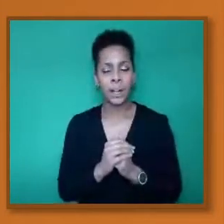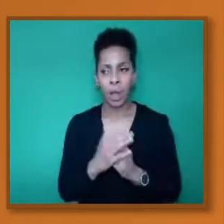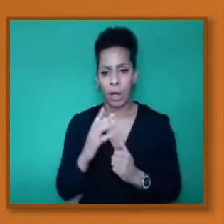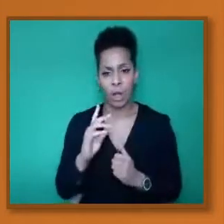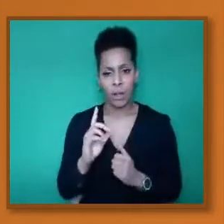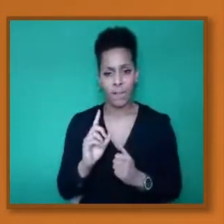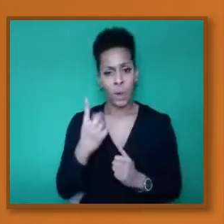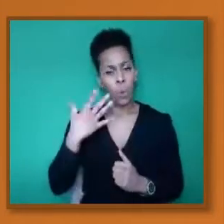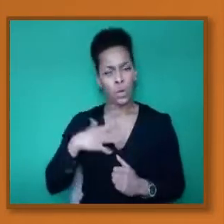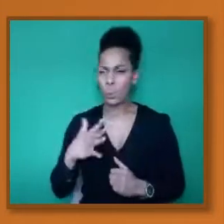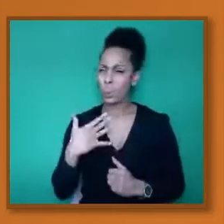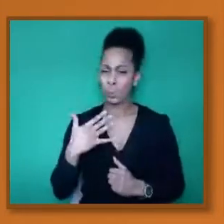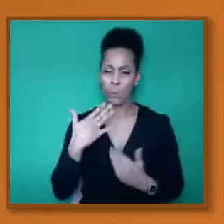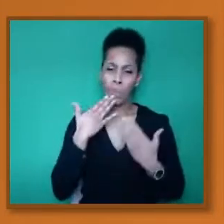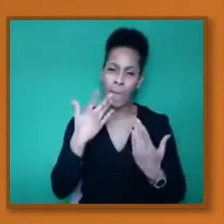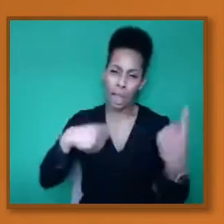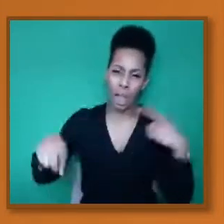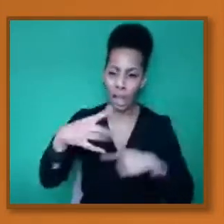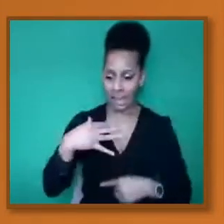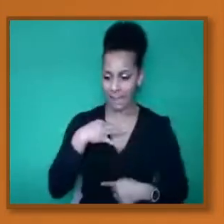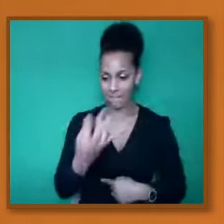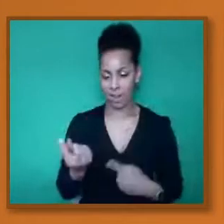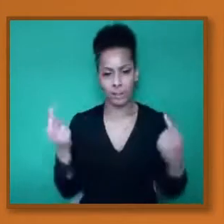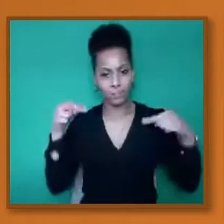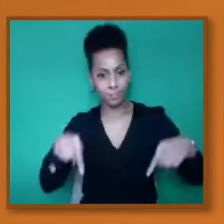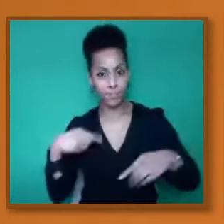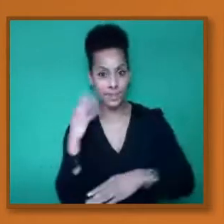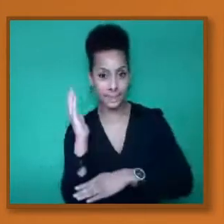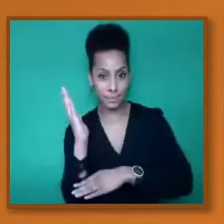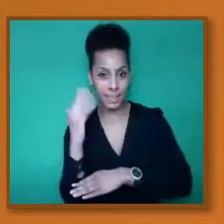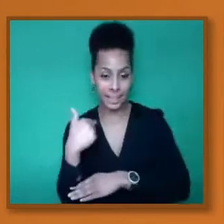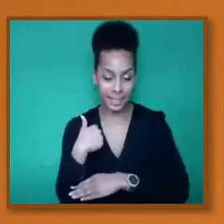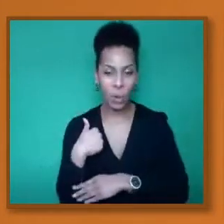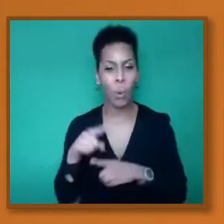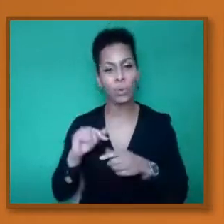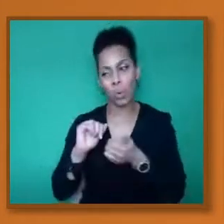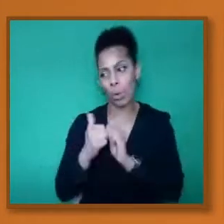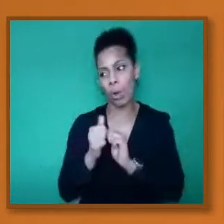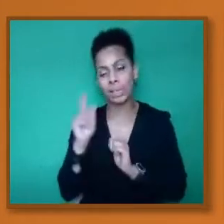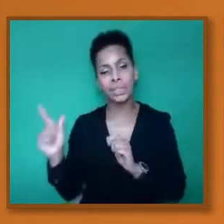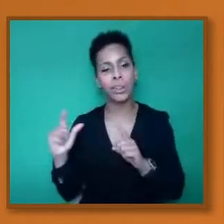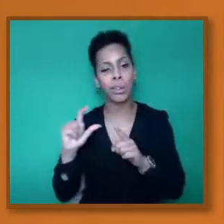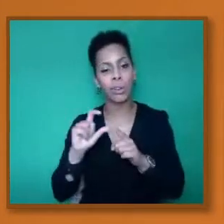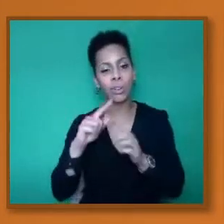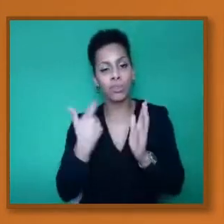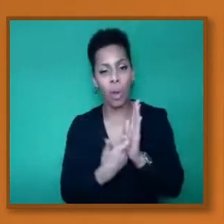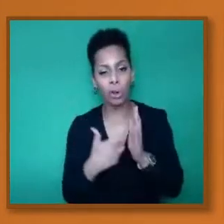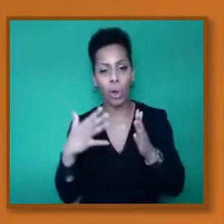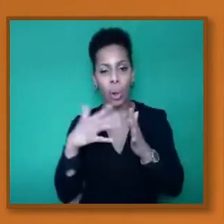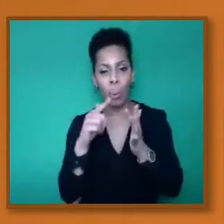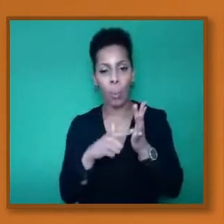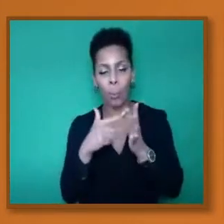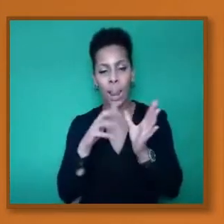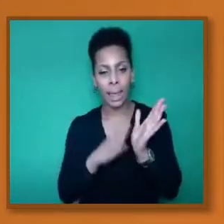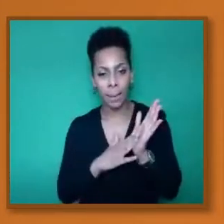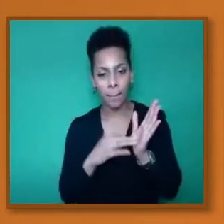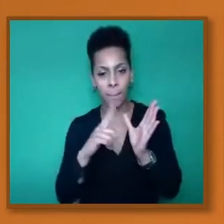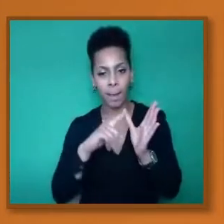Dr. Wayne Mitchell and Dr. William Acker, and they will equally get an introduction.